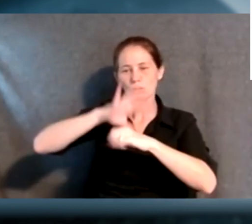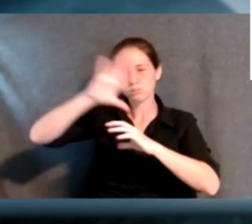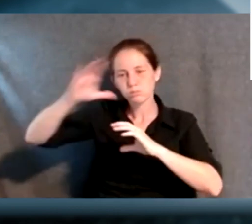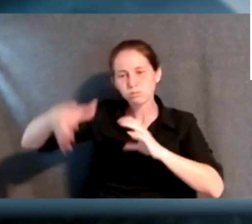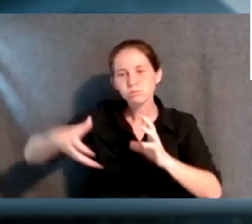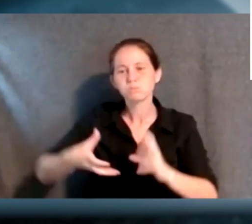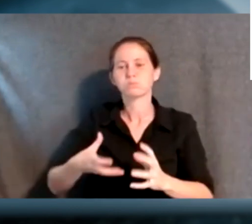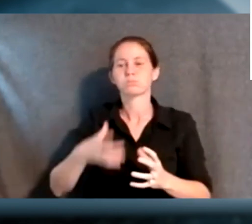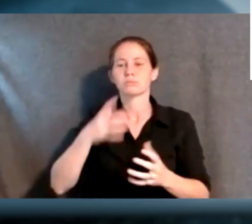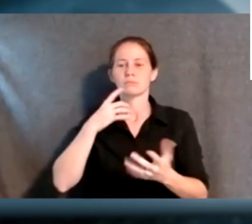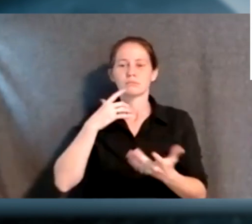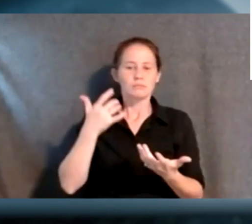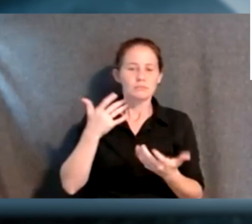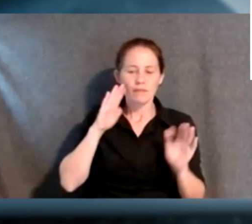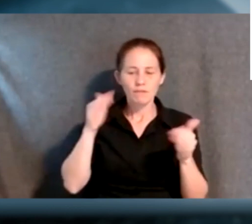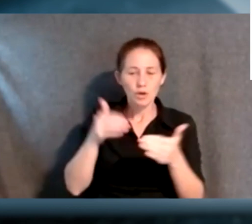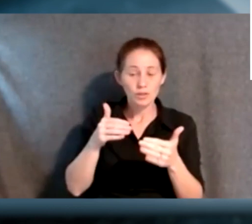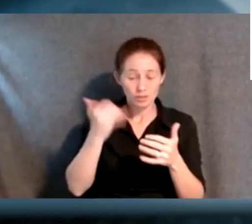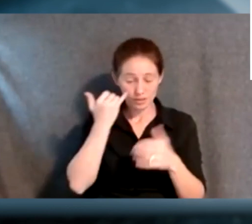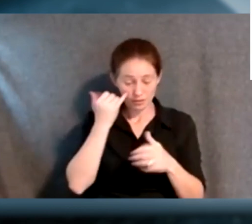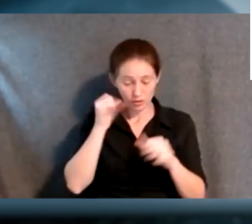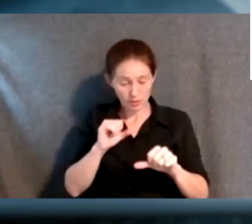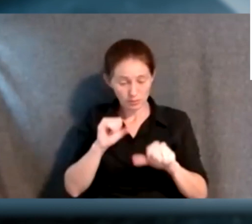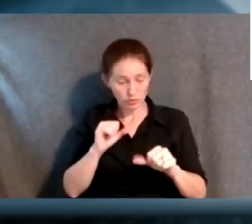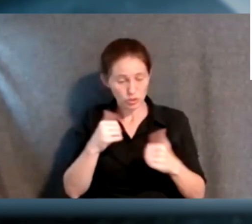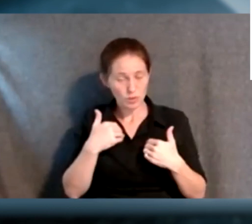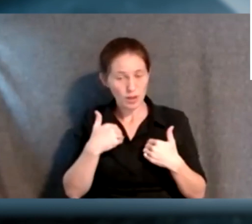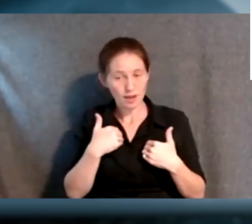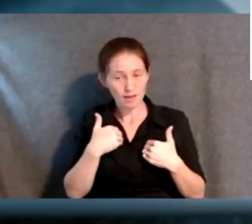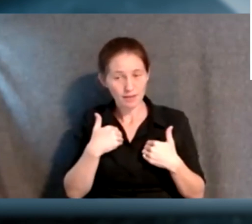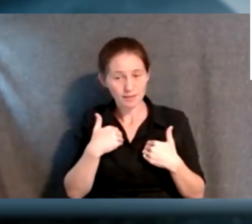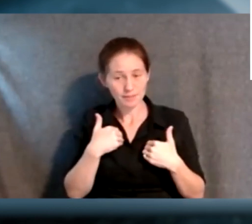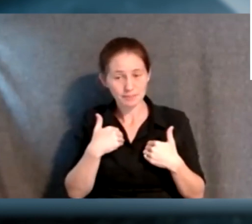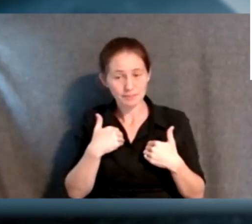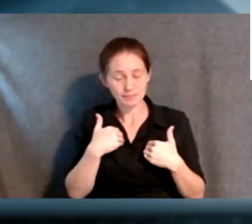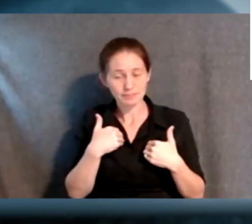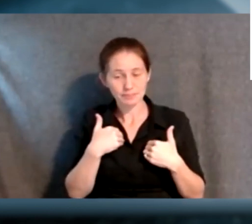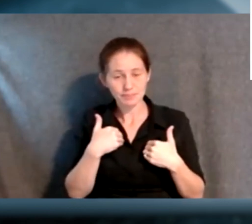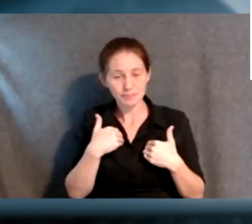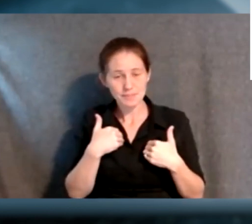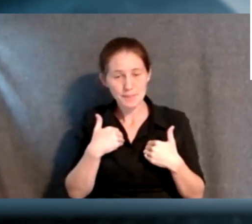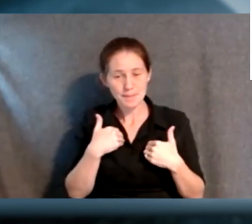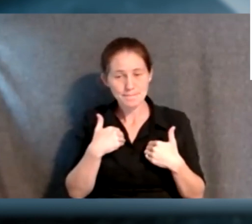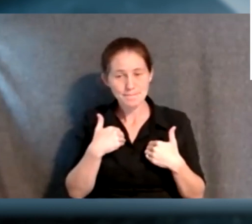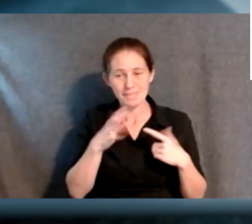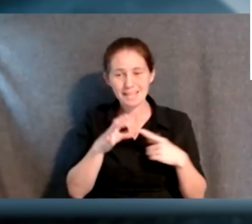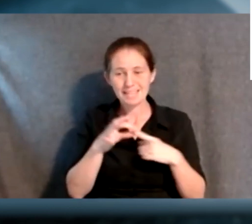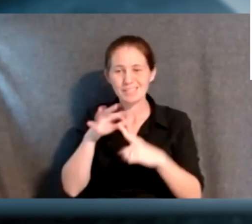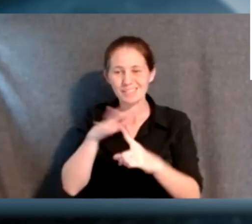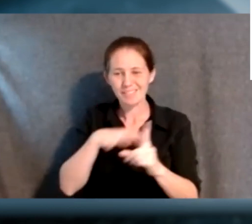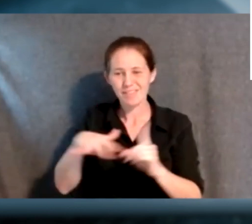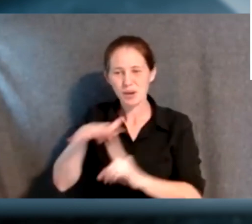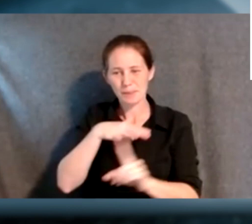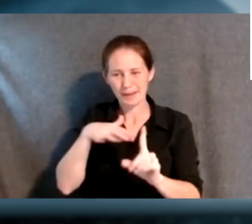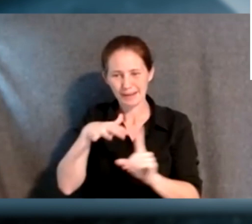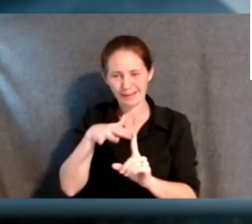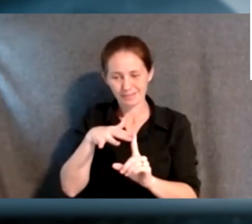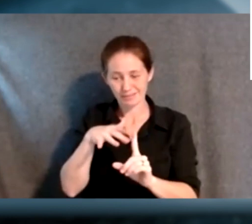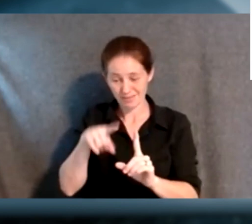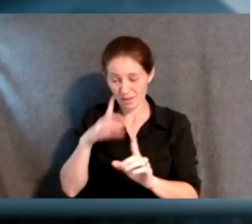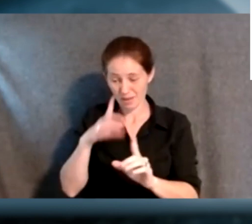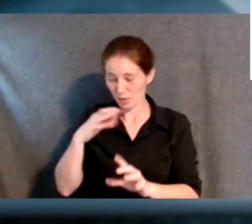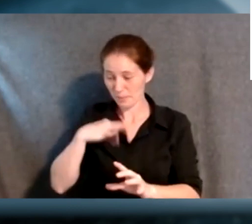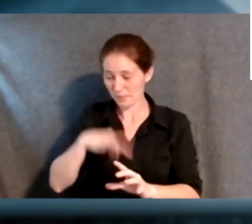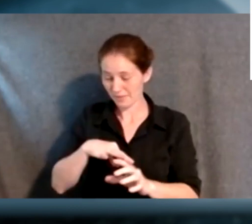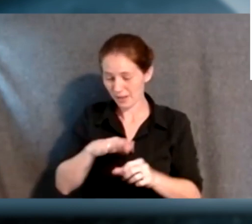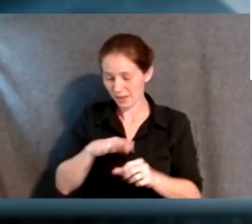So, you know, when you're able to take, you know, the things that we're doing, you know, especially environmentally, that will benefit us